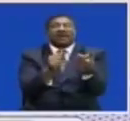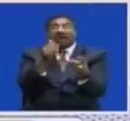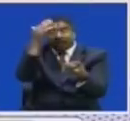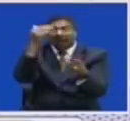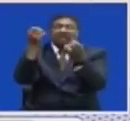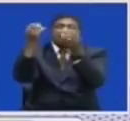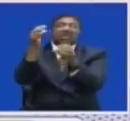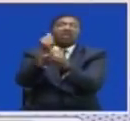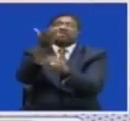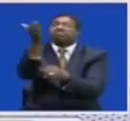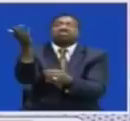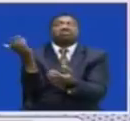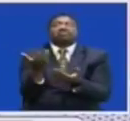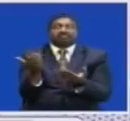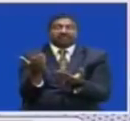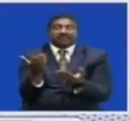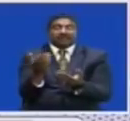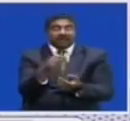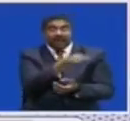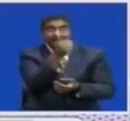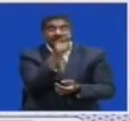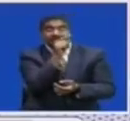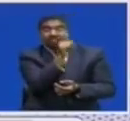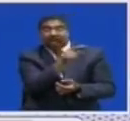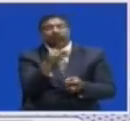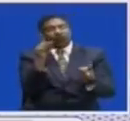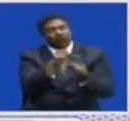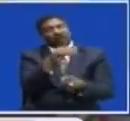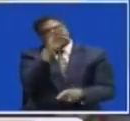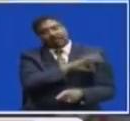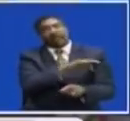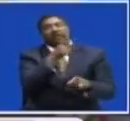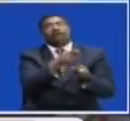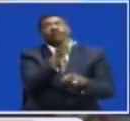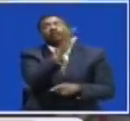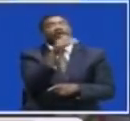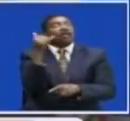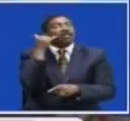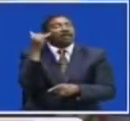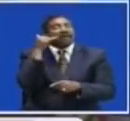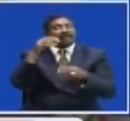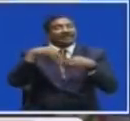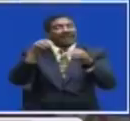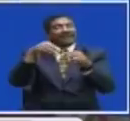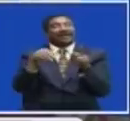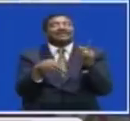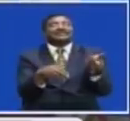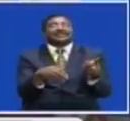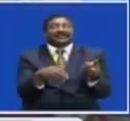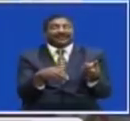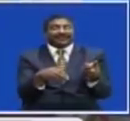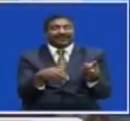Peter Msonda Is another Beneficiary Of the youth Development fund Who has expanded His mobile money And business centers Over the past year